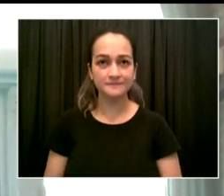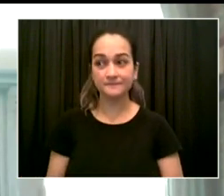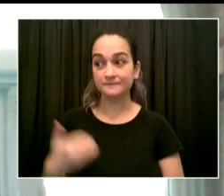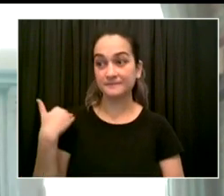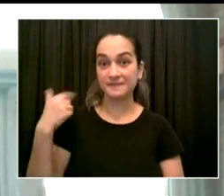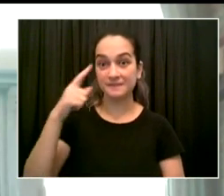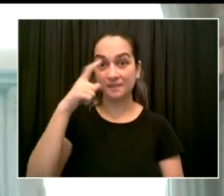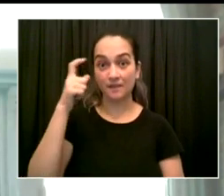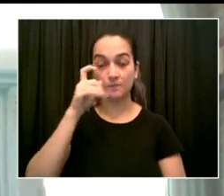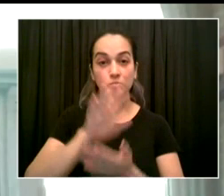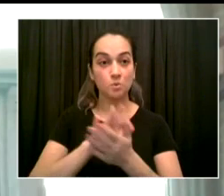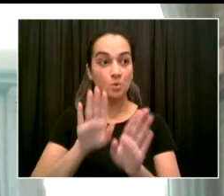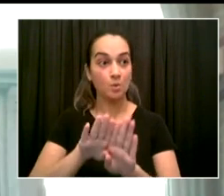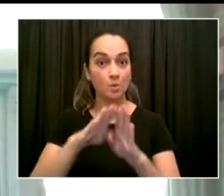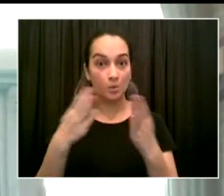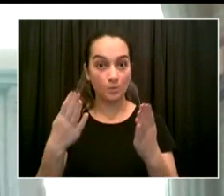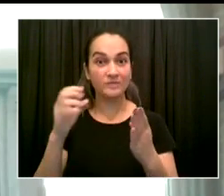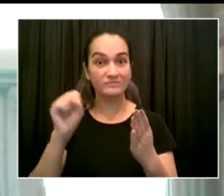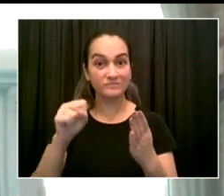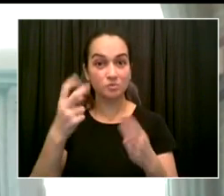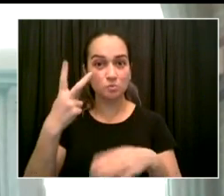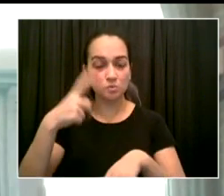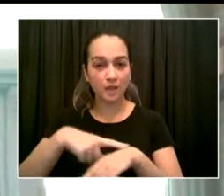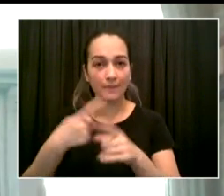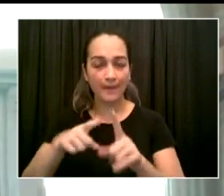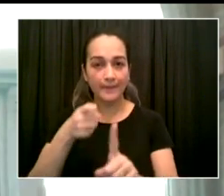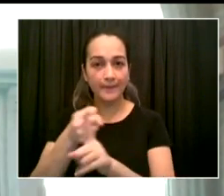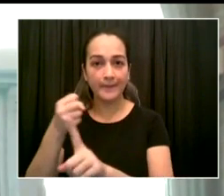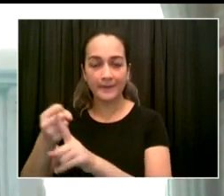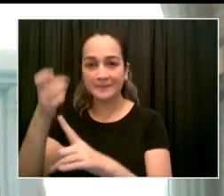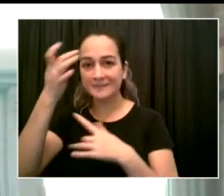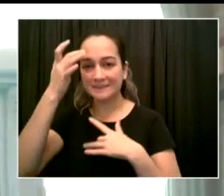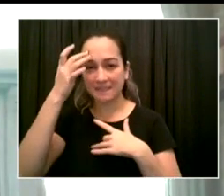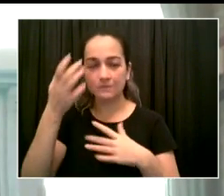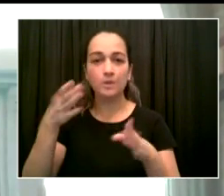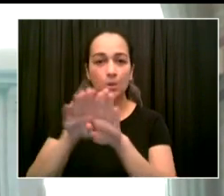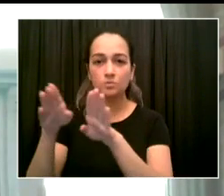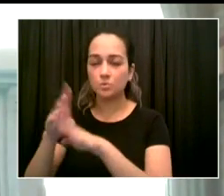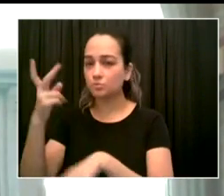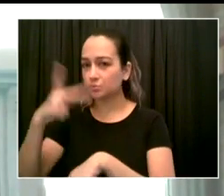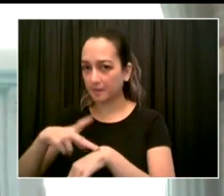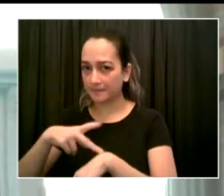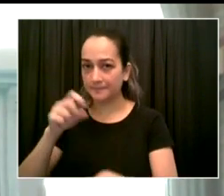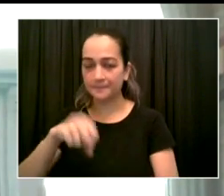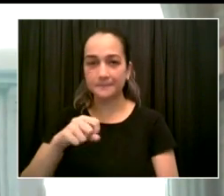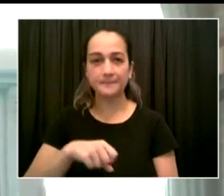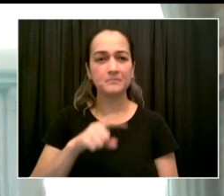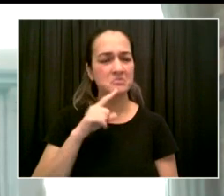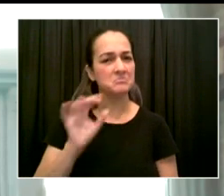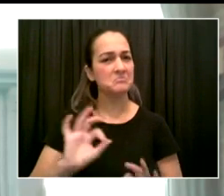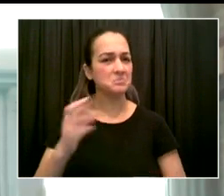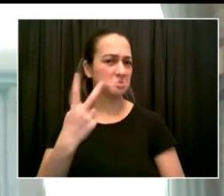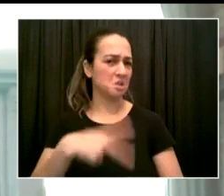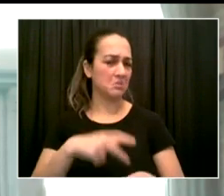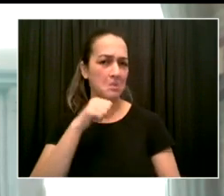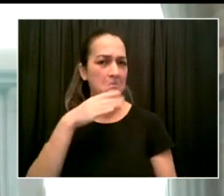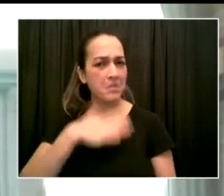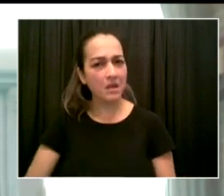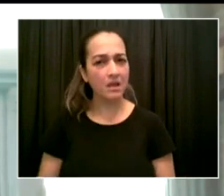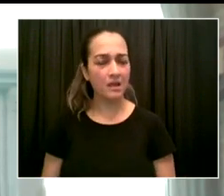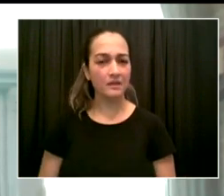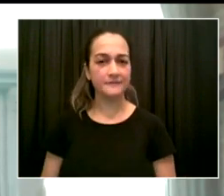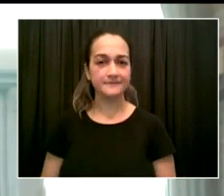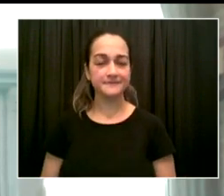While quarantining, learning will not stop. Our educators have over a year of experience teaching both online and in